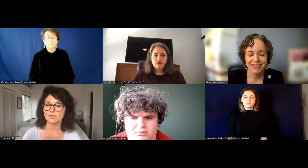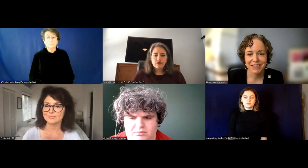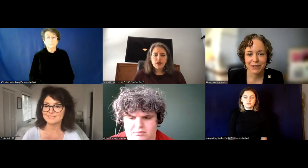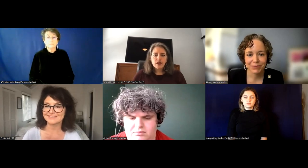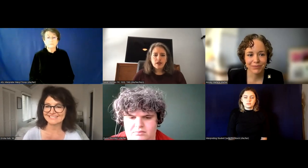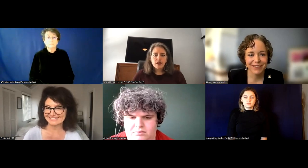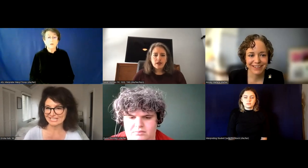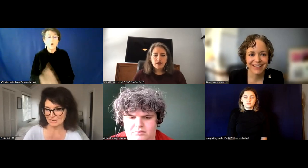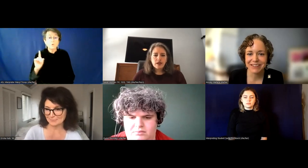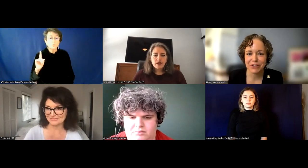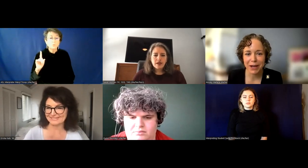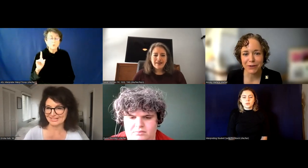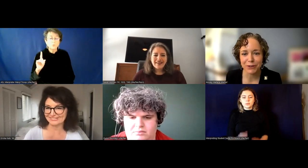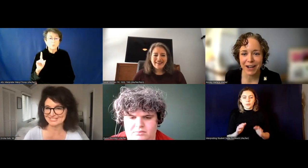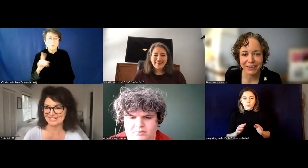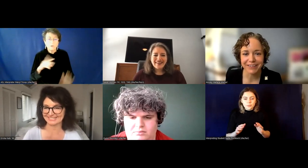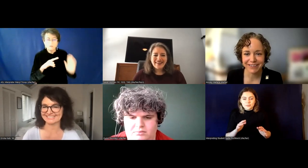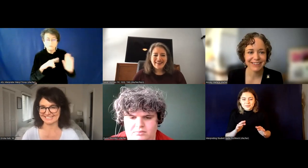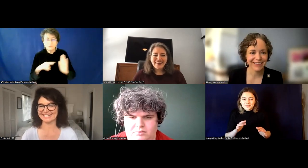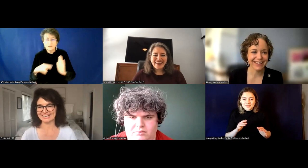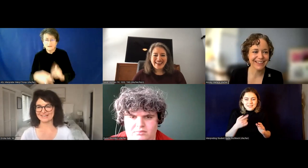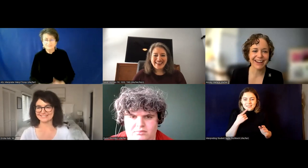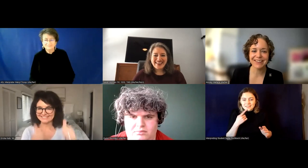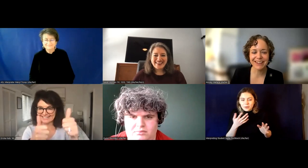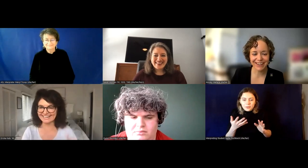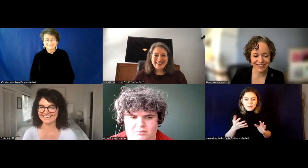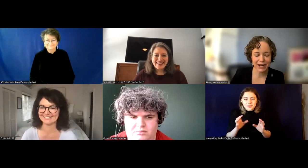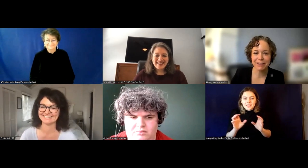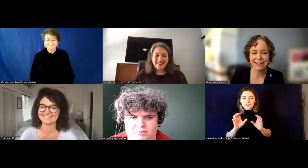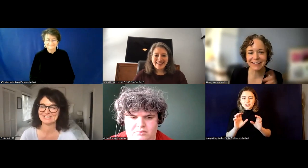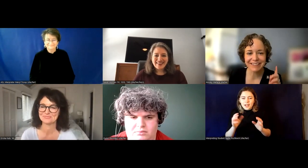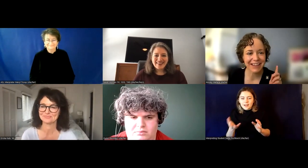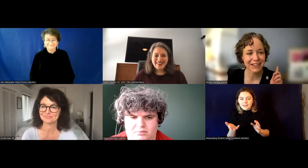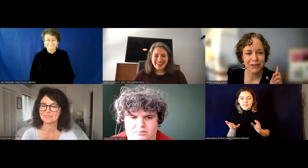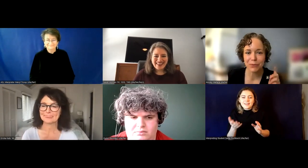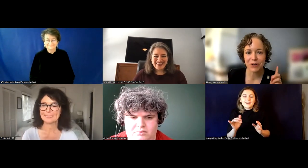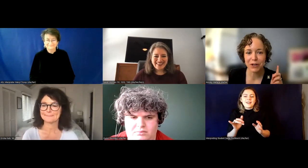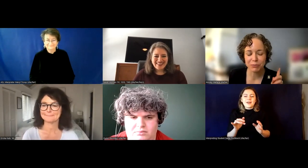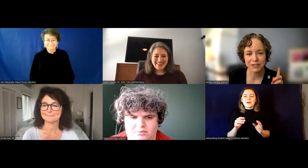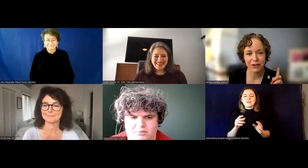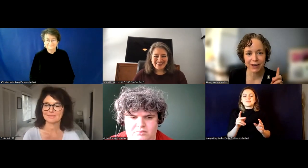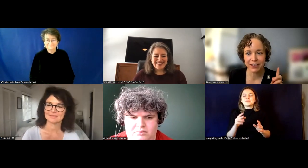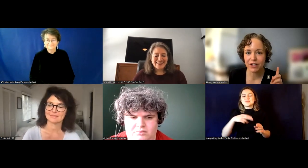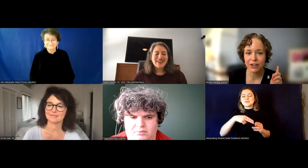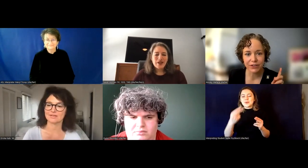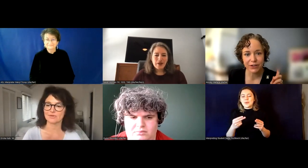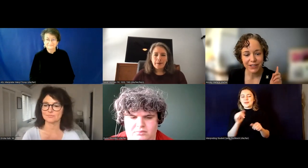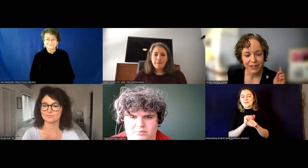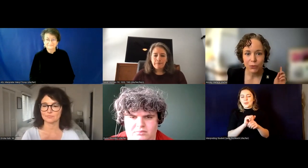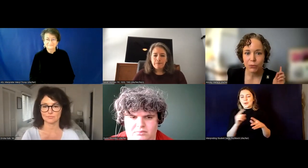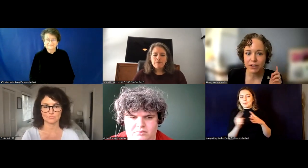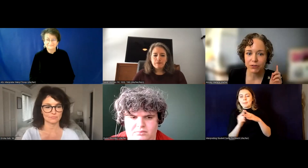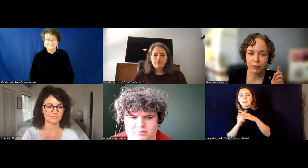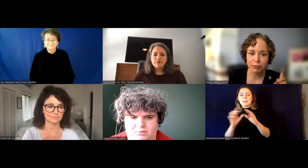Oh, and I'm meeting. Yeah. Yeah. Okay. Timing in saying you're 100% right. And also